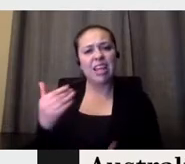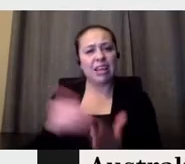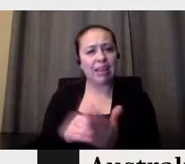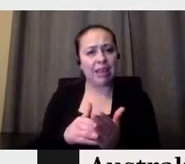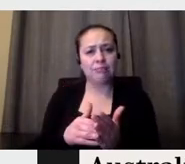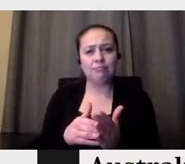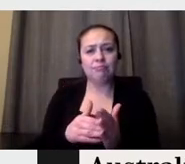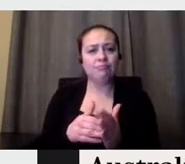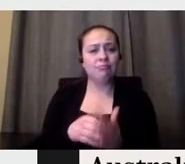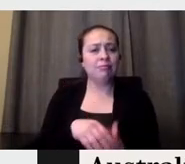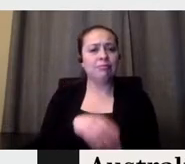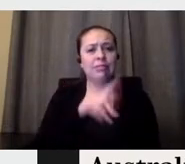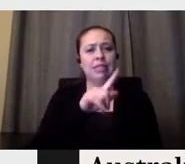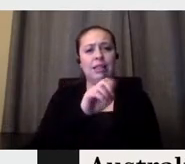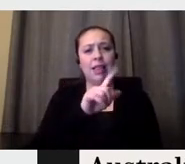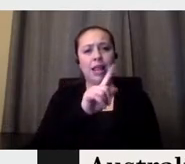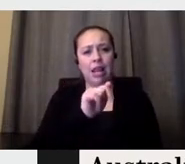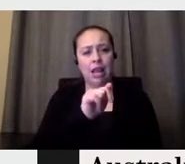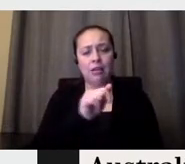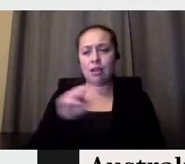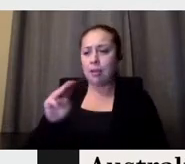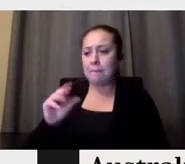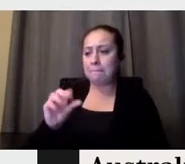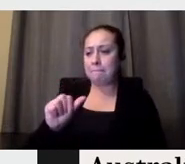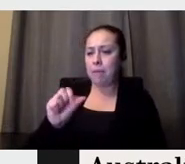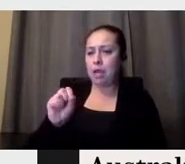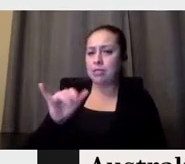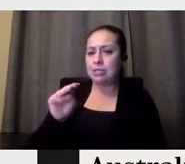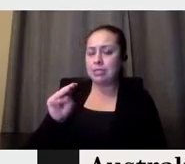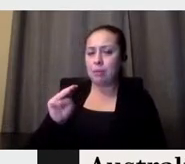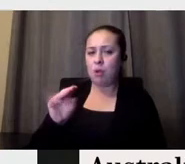one soul divided in two bodies.